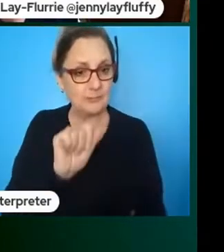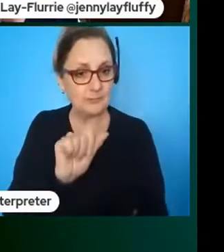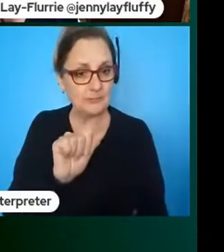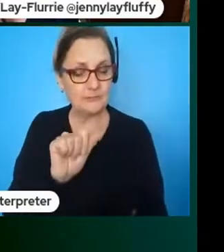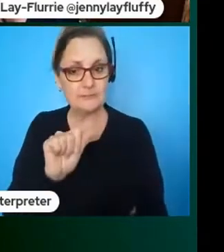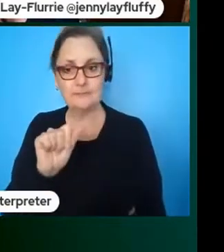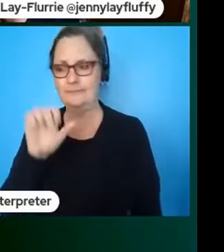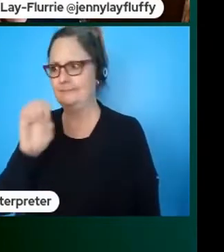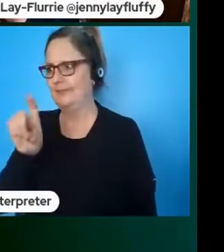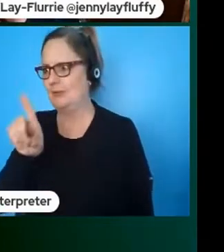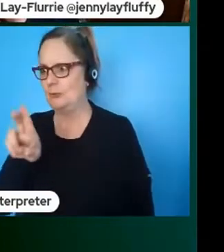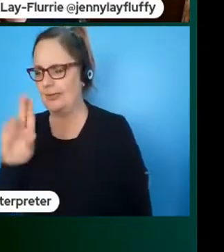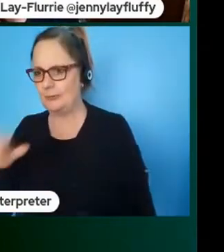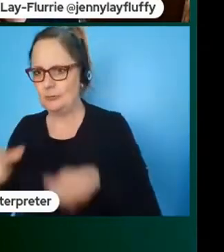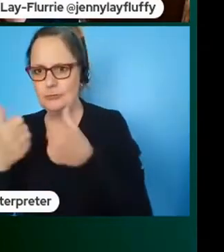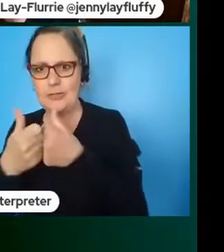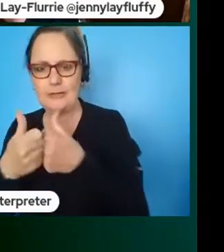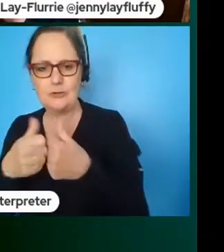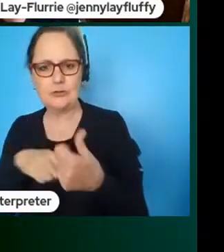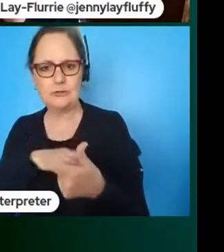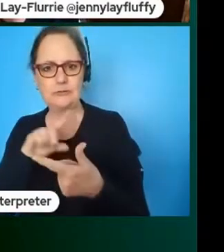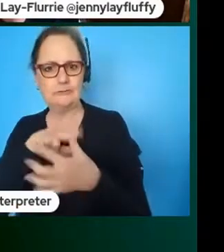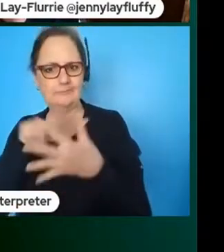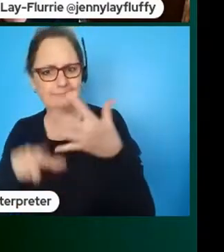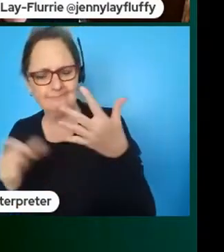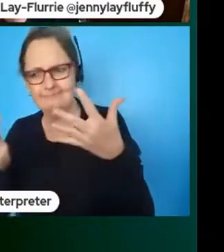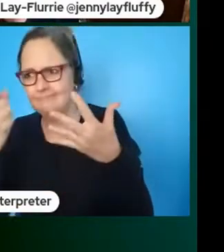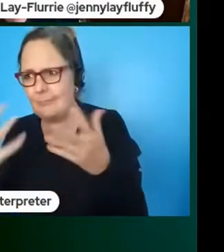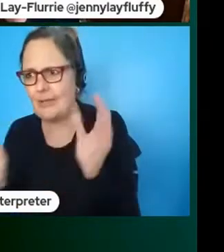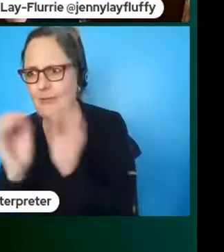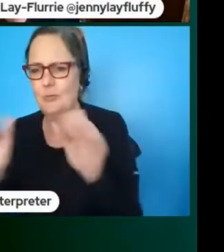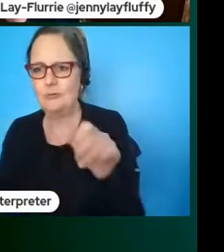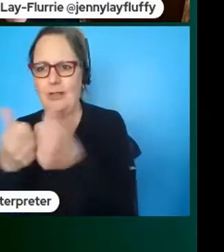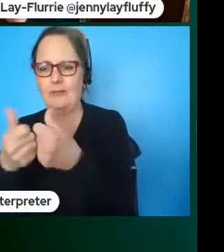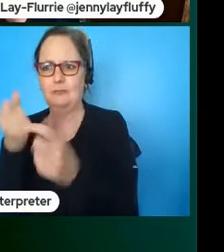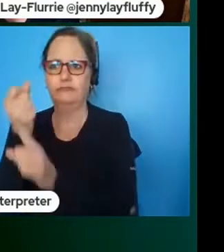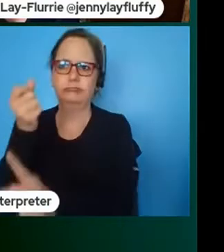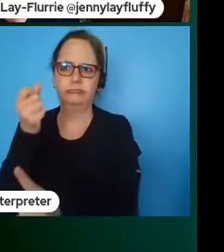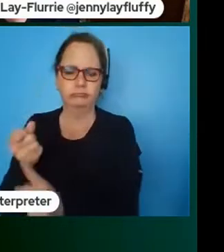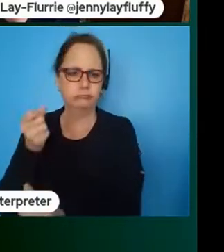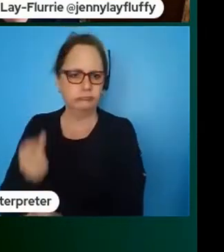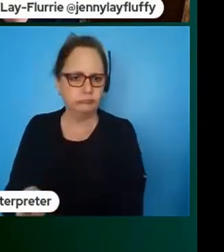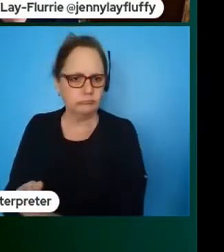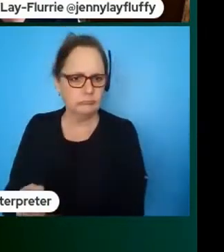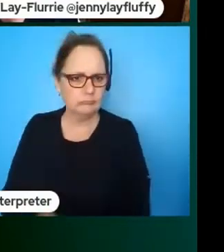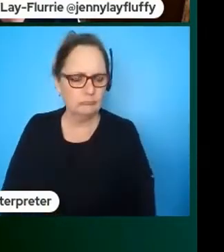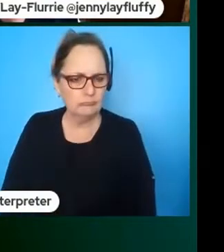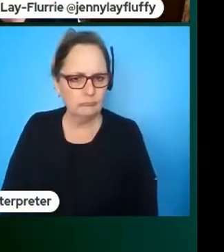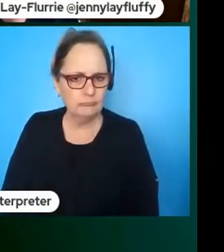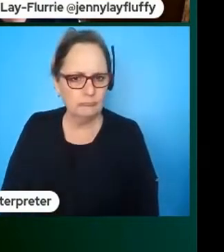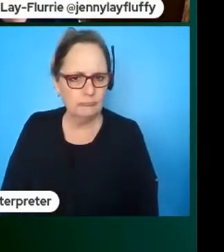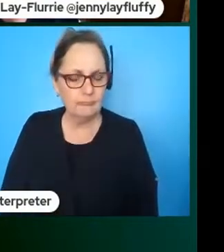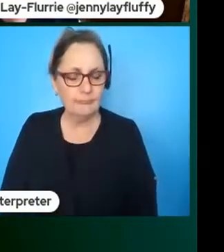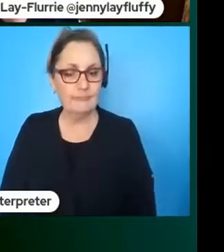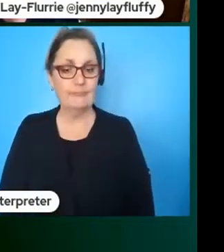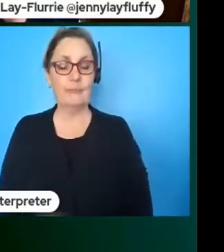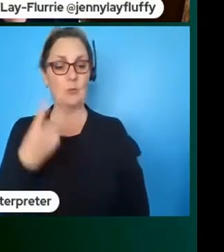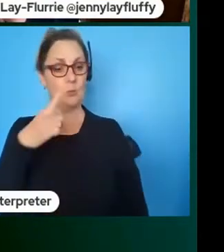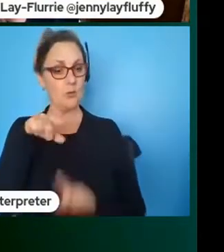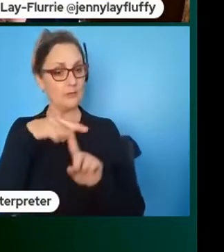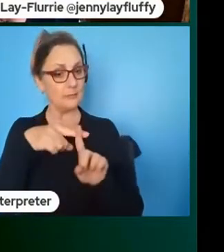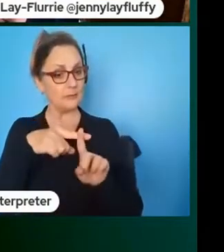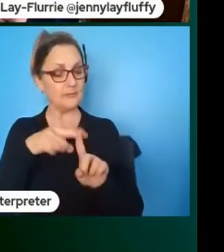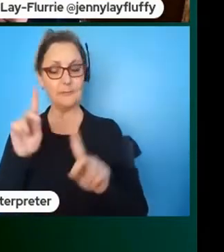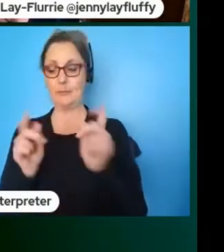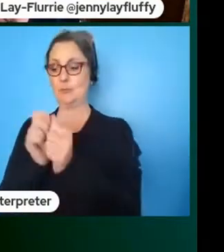education and a lot more besides there is one positive people